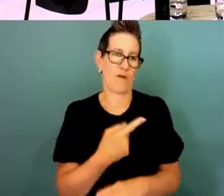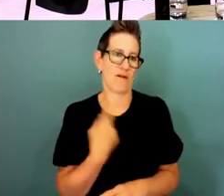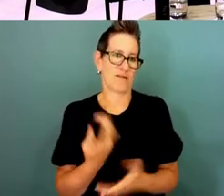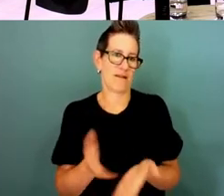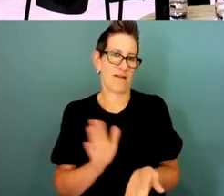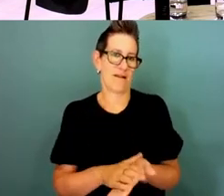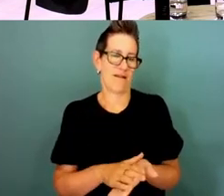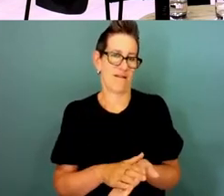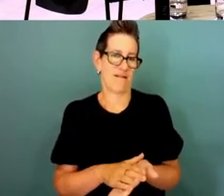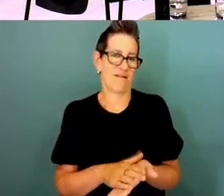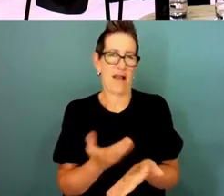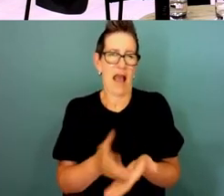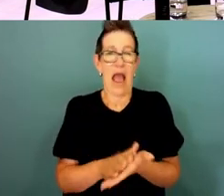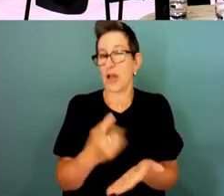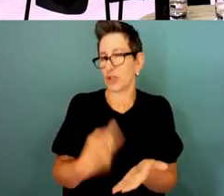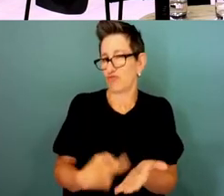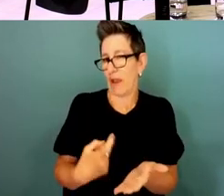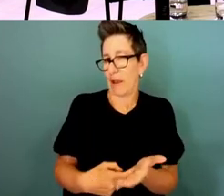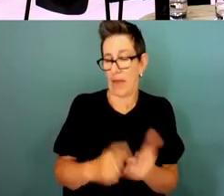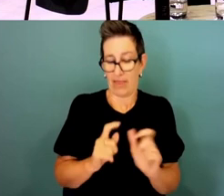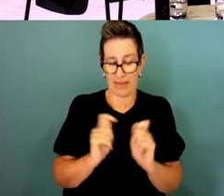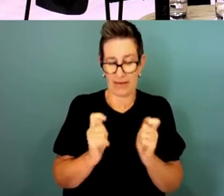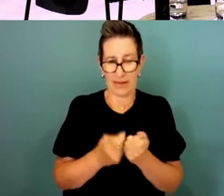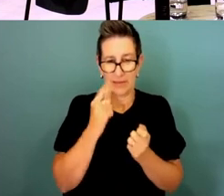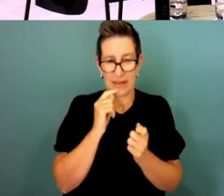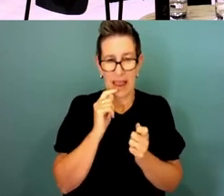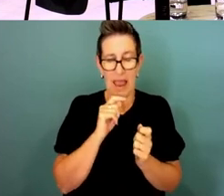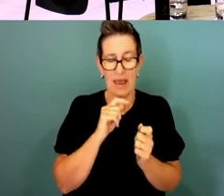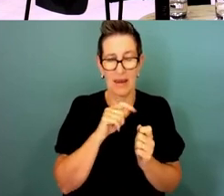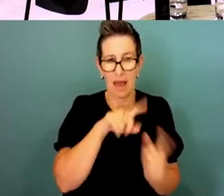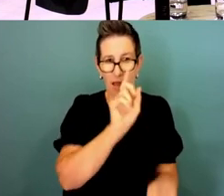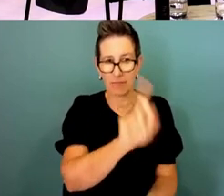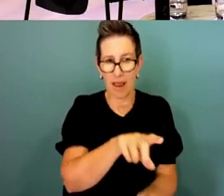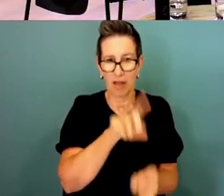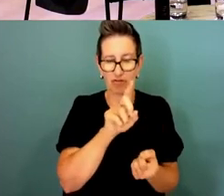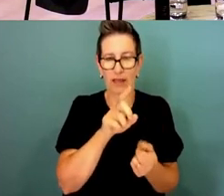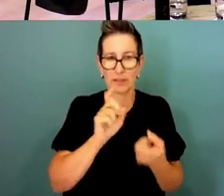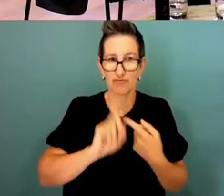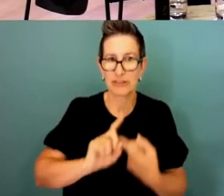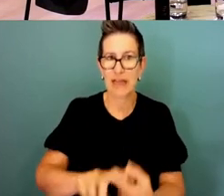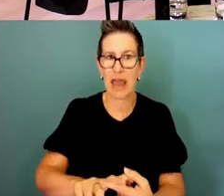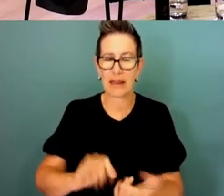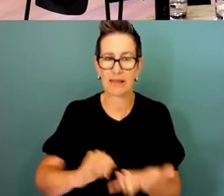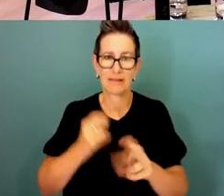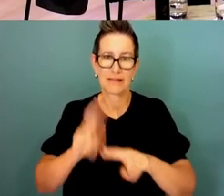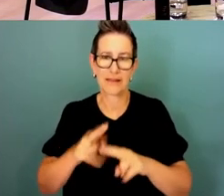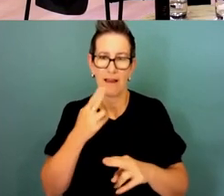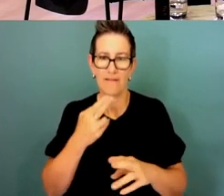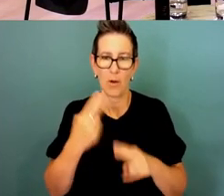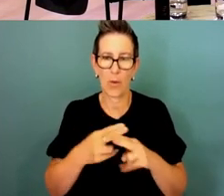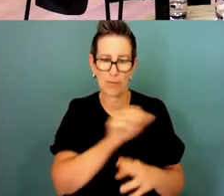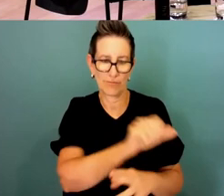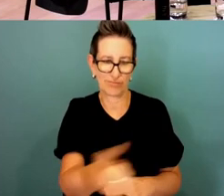how do you recommend teams look at attracting and retaining staff just a very quick response from each of you